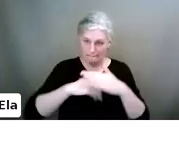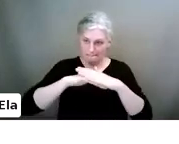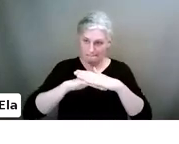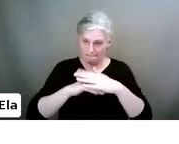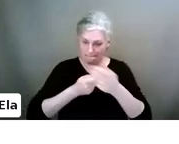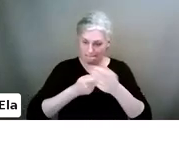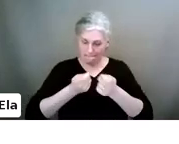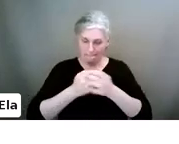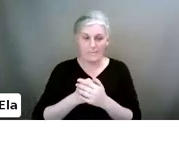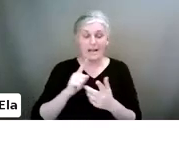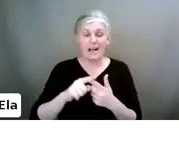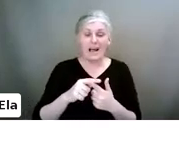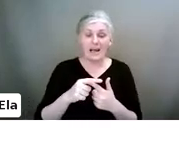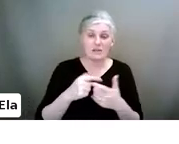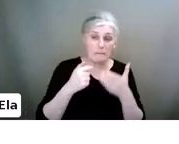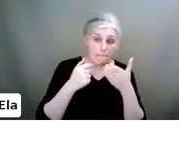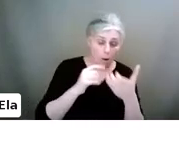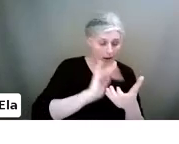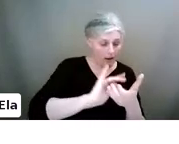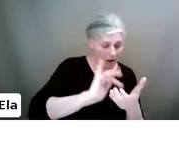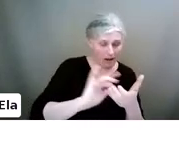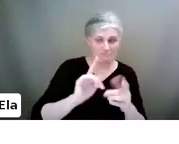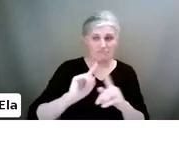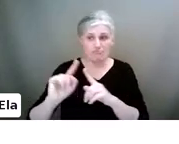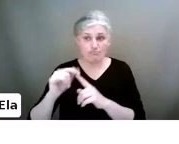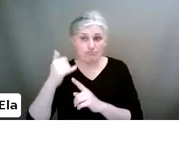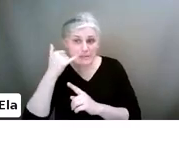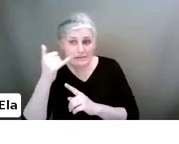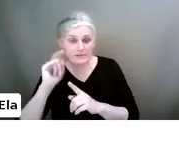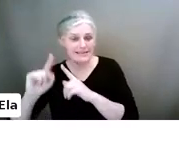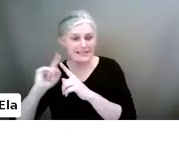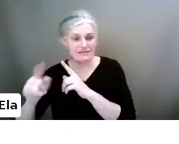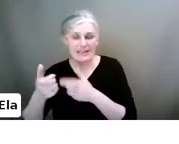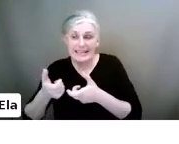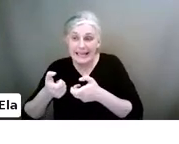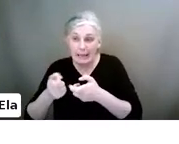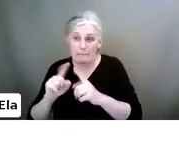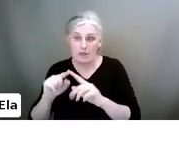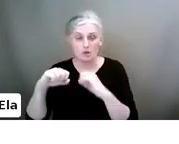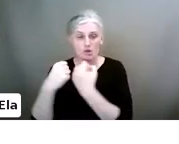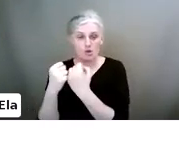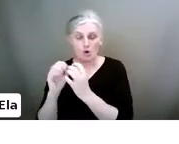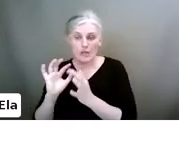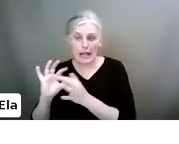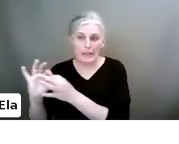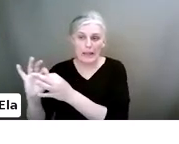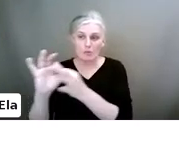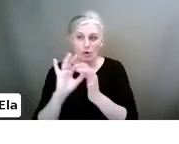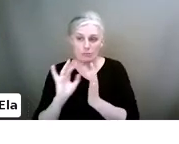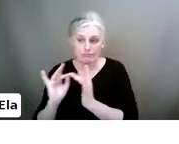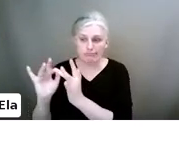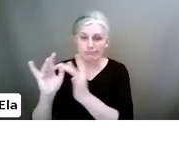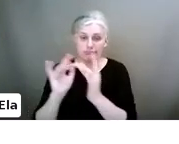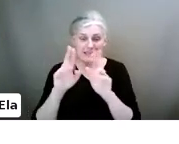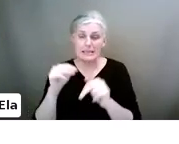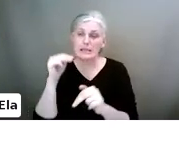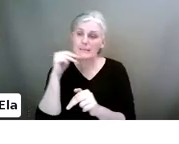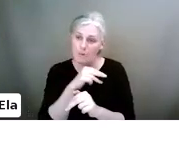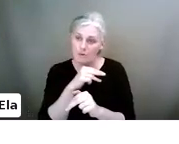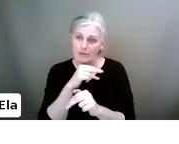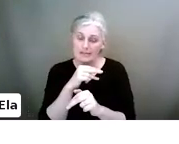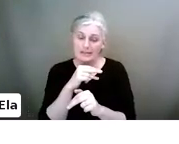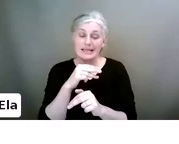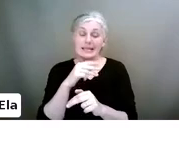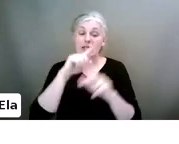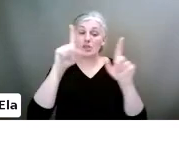mobile devices, gaming and social networks. OK, so it's really, really important to be aware of that screen time tools